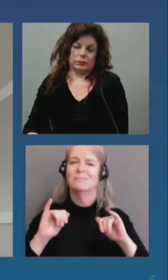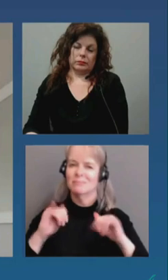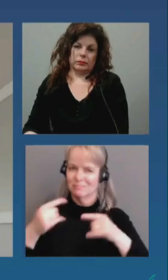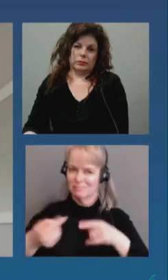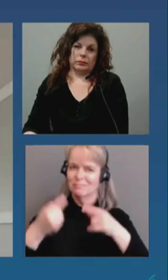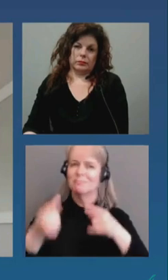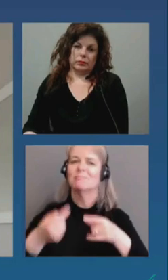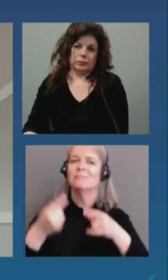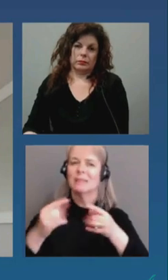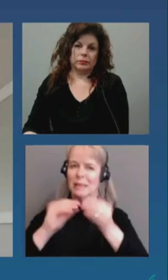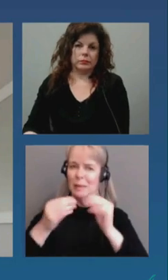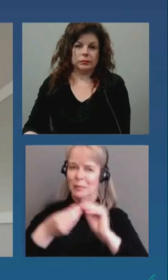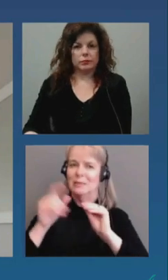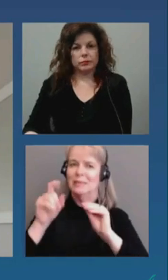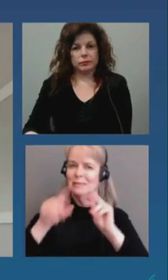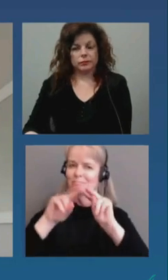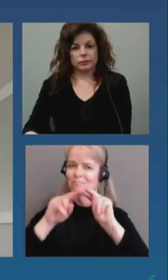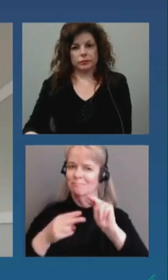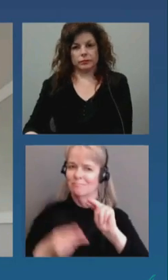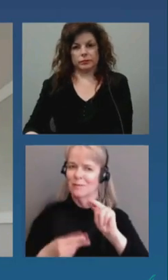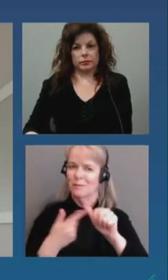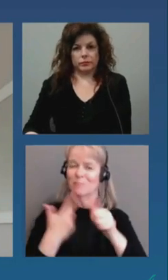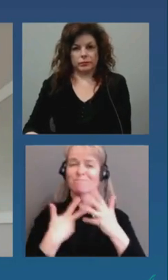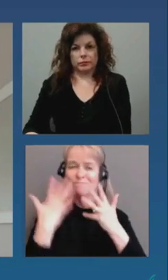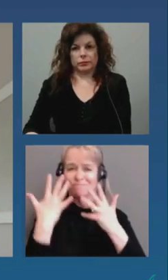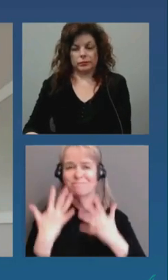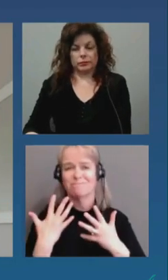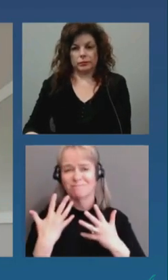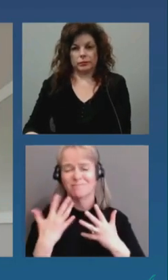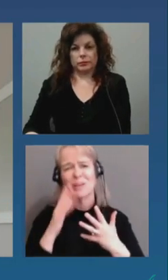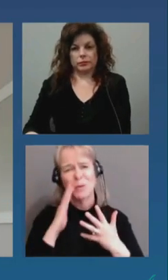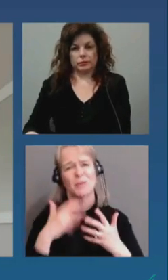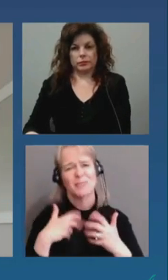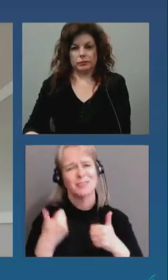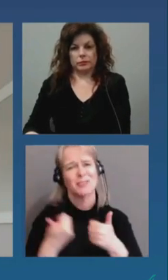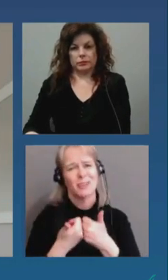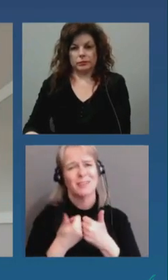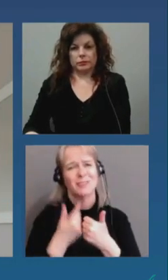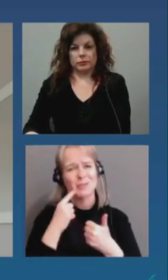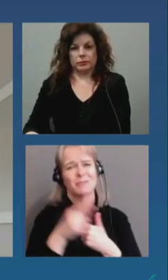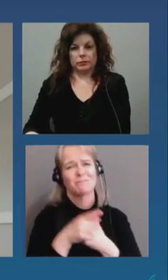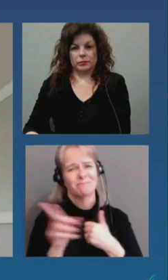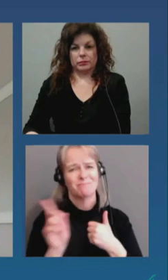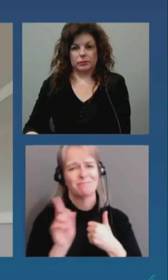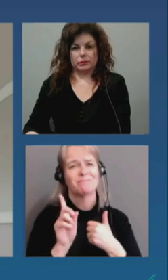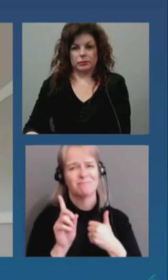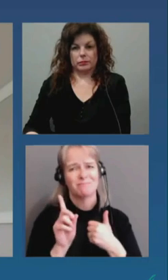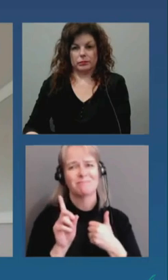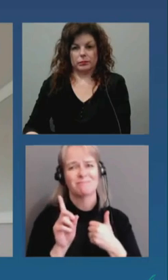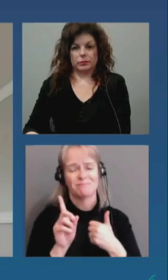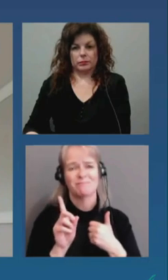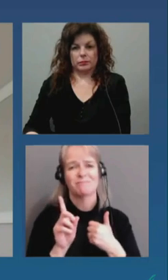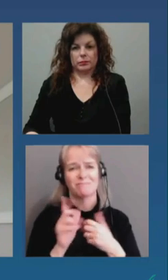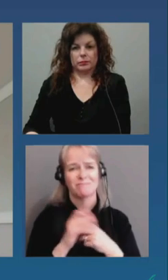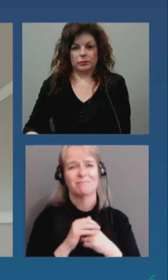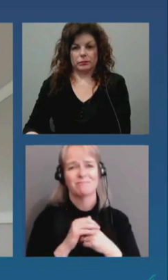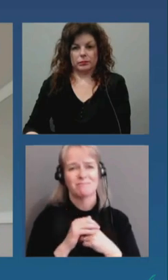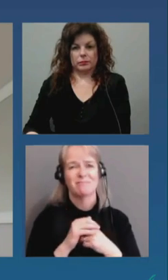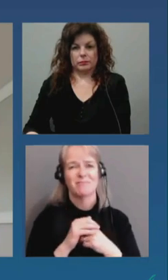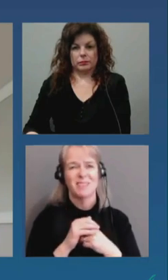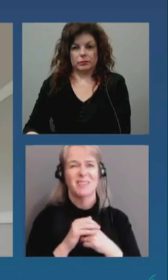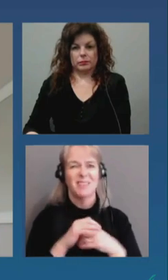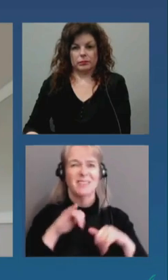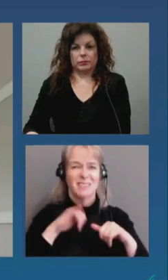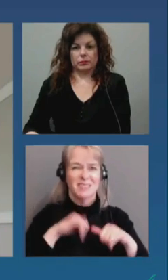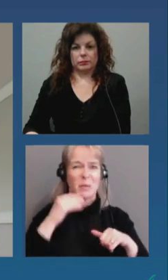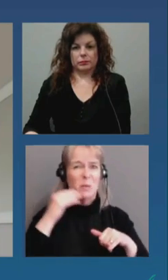unfortunately and and I know this this is a really challenging um start right to it to to the in-home learning this